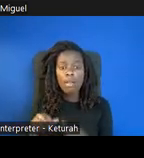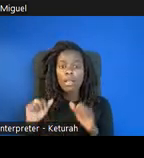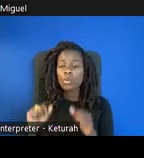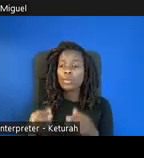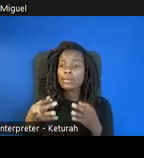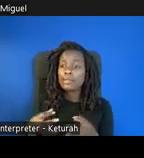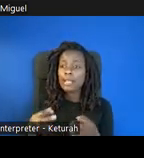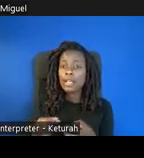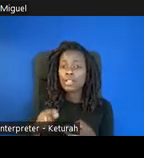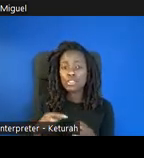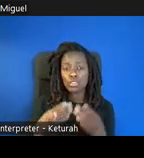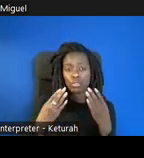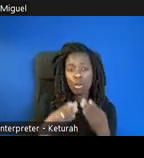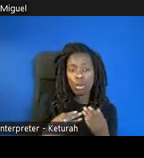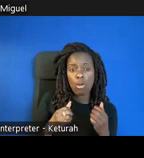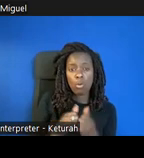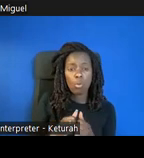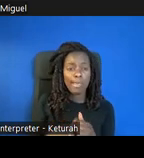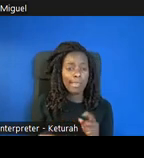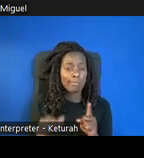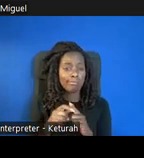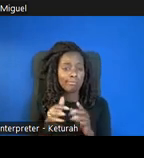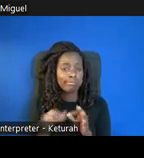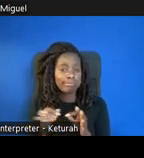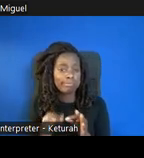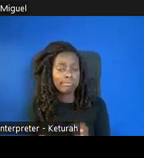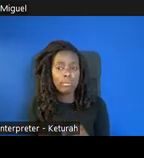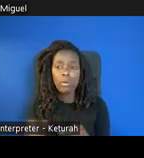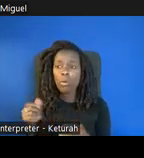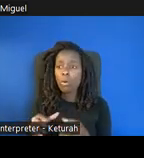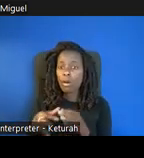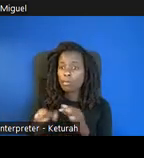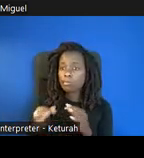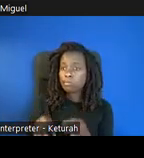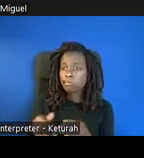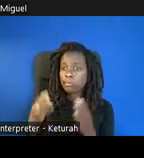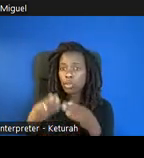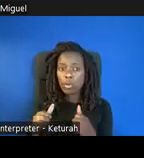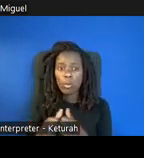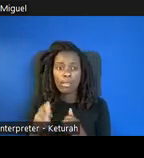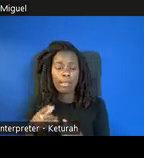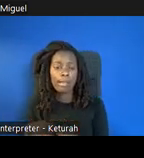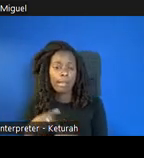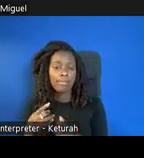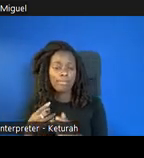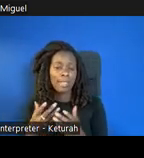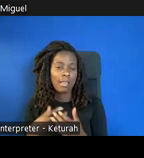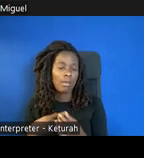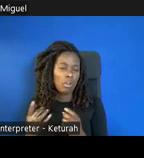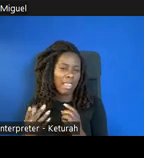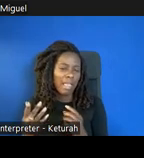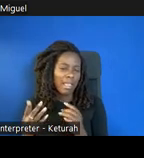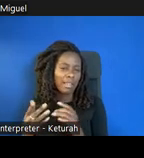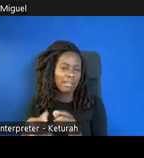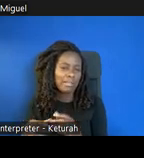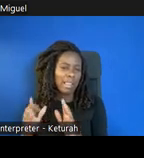background or a white caption on a dark background. You can adjust the size and set up those captions just the way it's going to work for